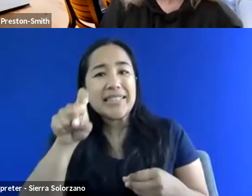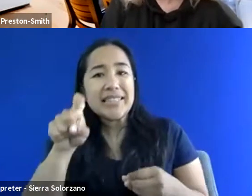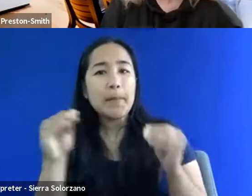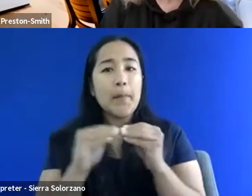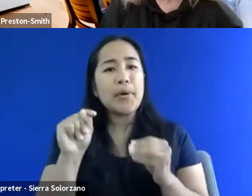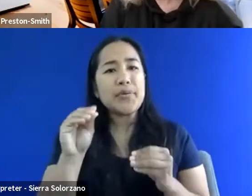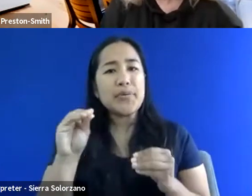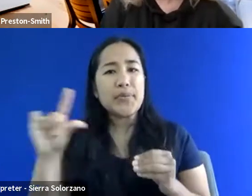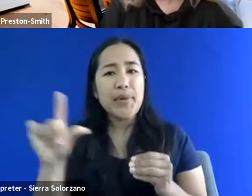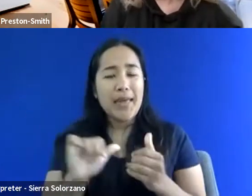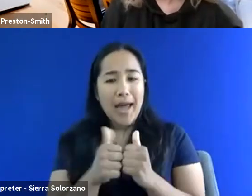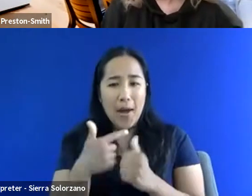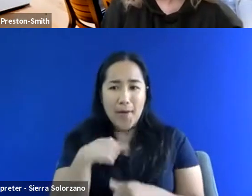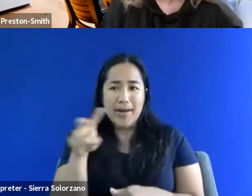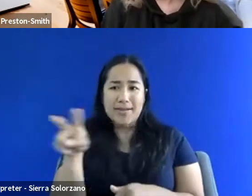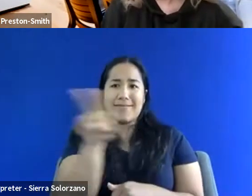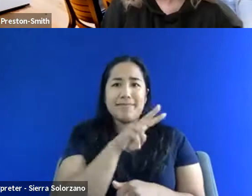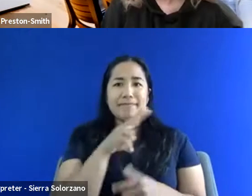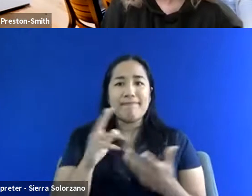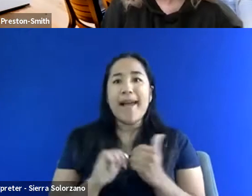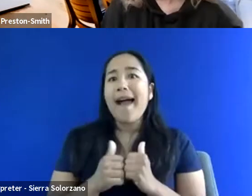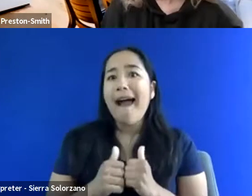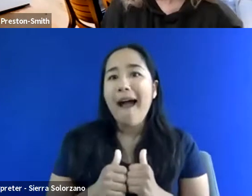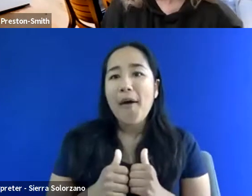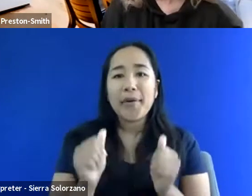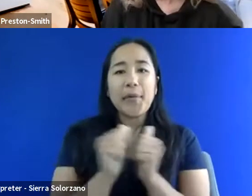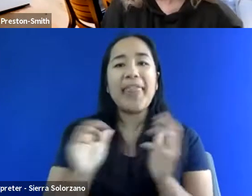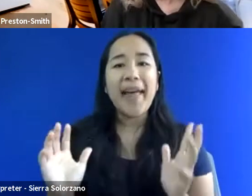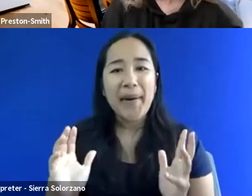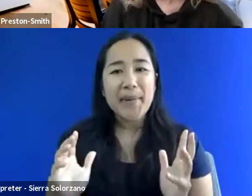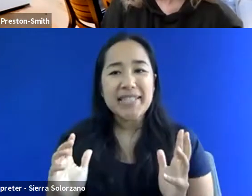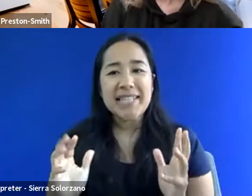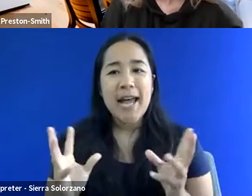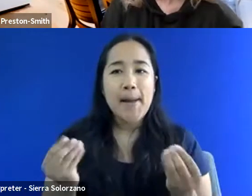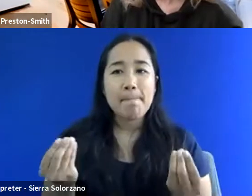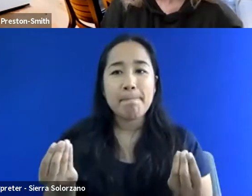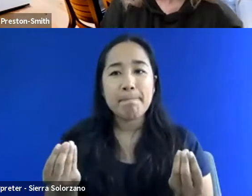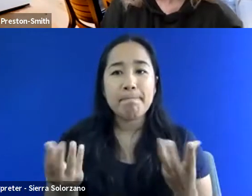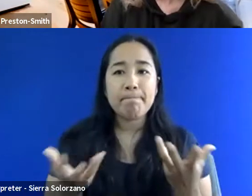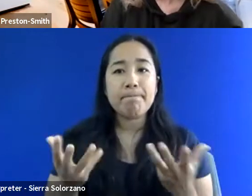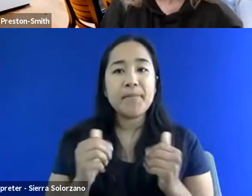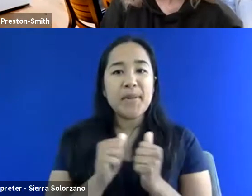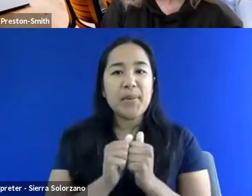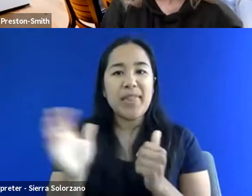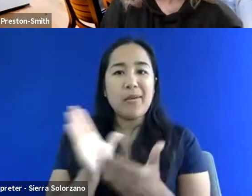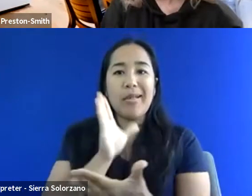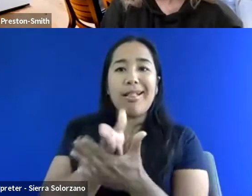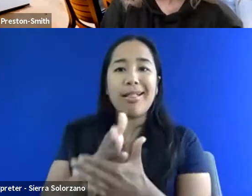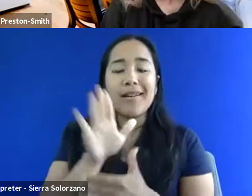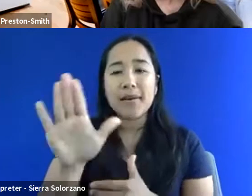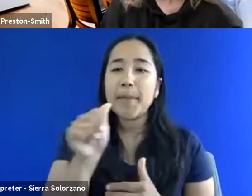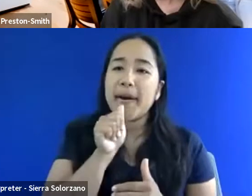how do I, how do I do that without, um, interfering with their own privacy